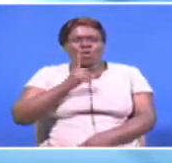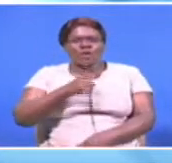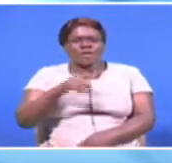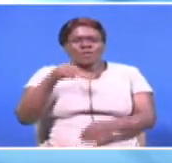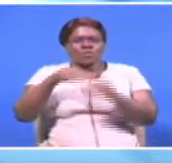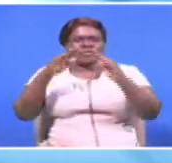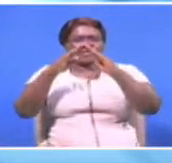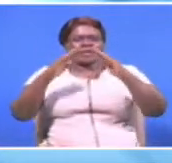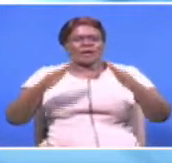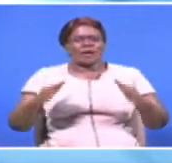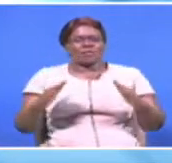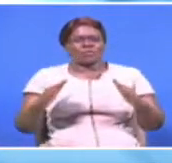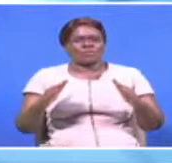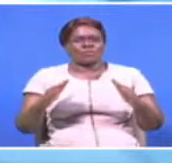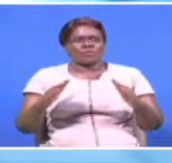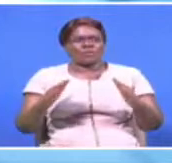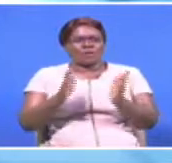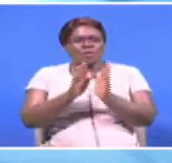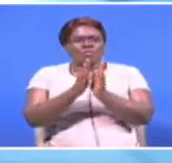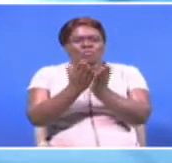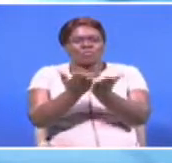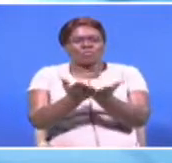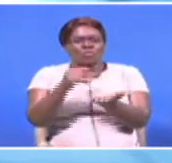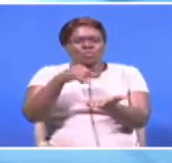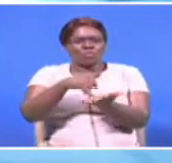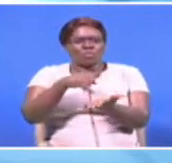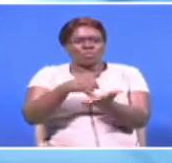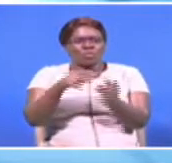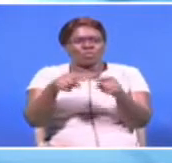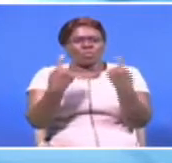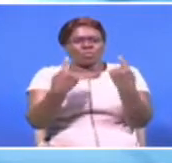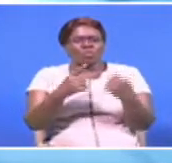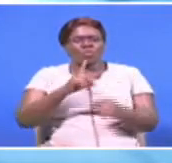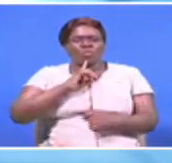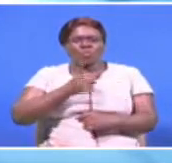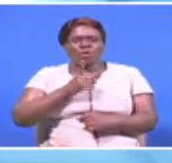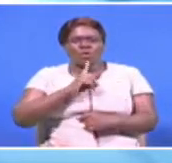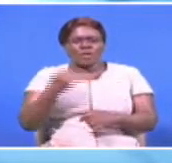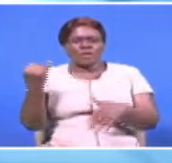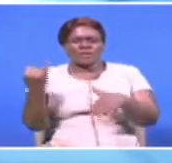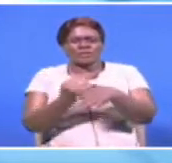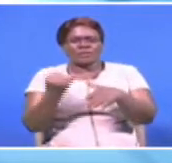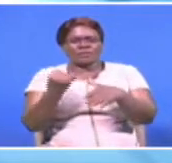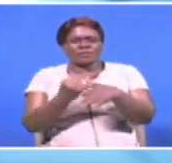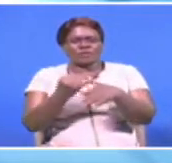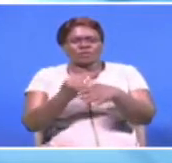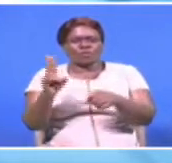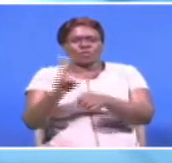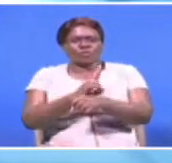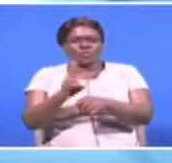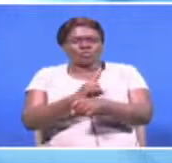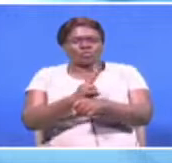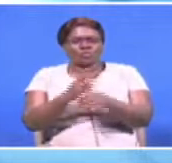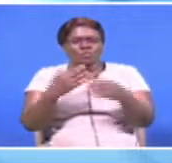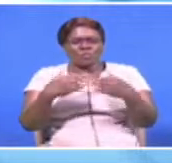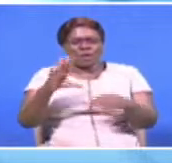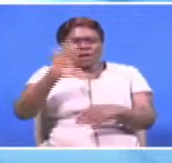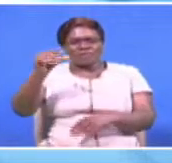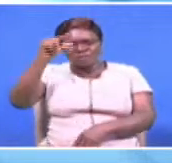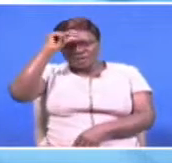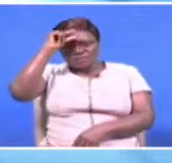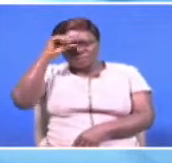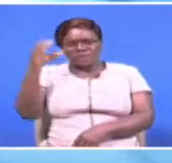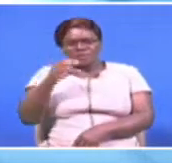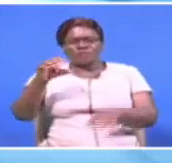Horn, Siwon's Journey. The book, which contains conflict early warning and prevention modules to be used by African governments, civil